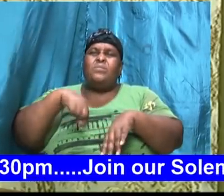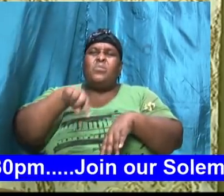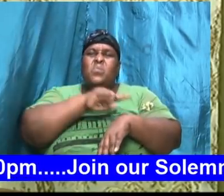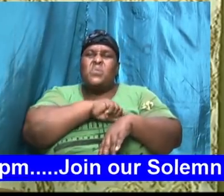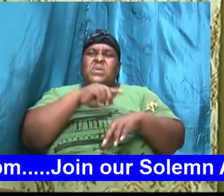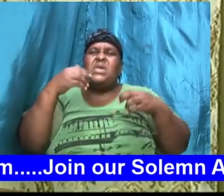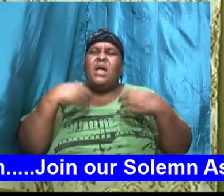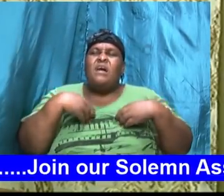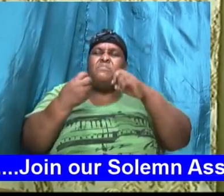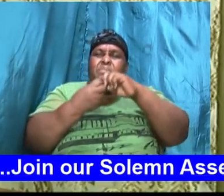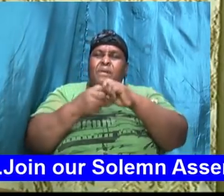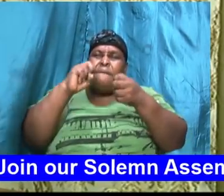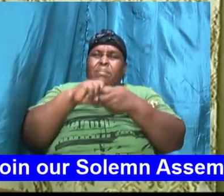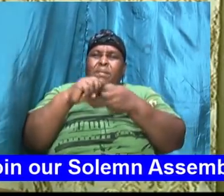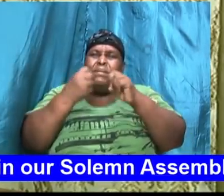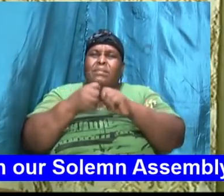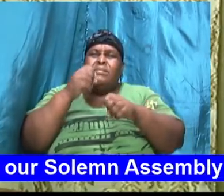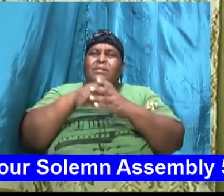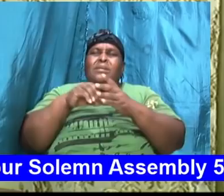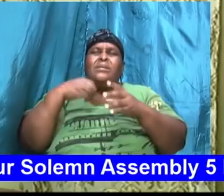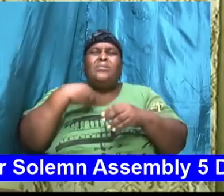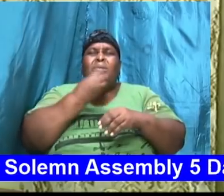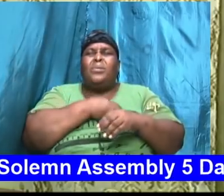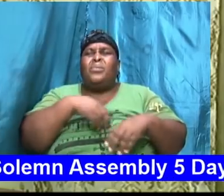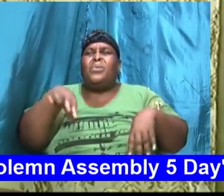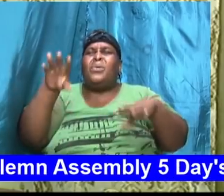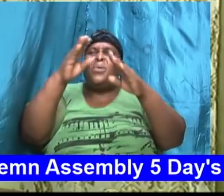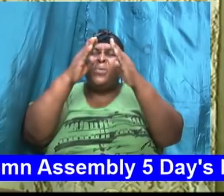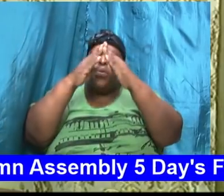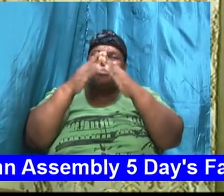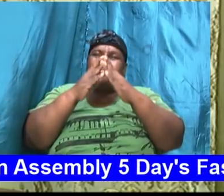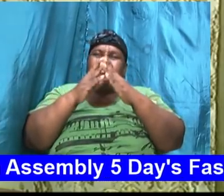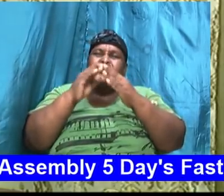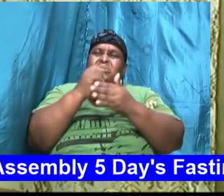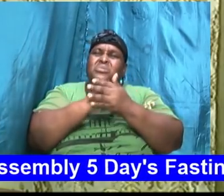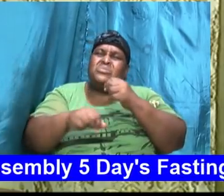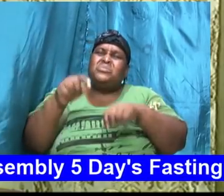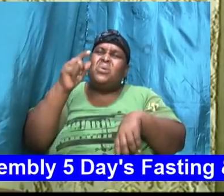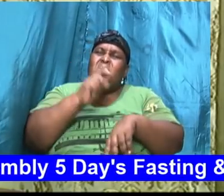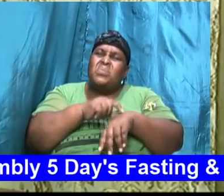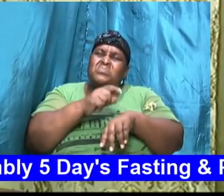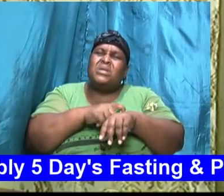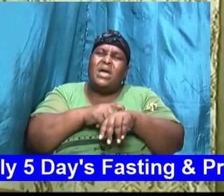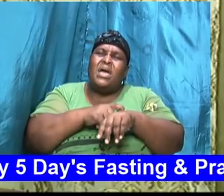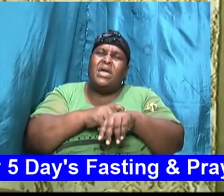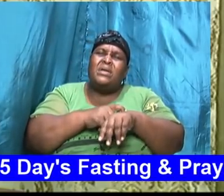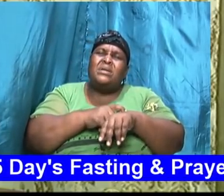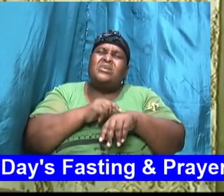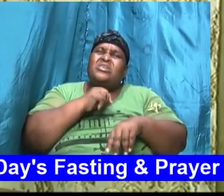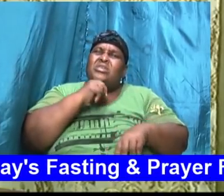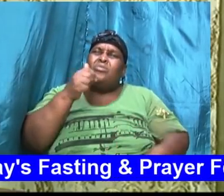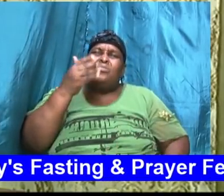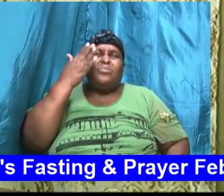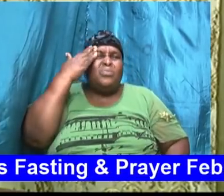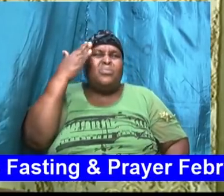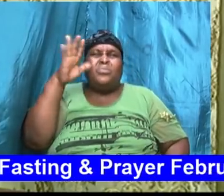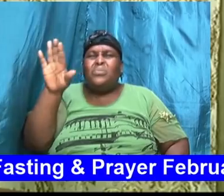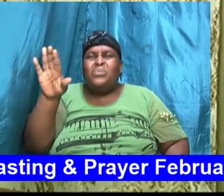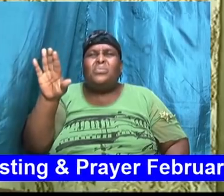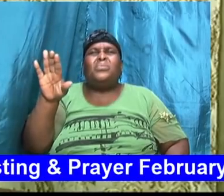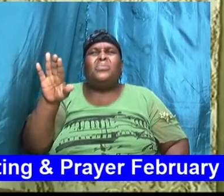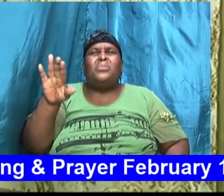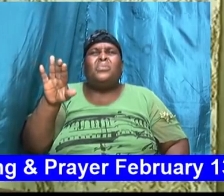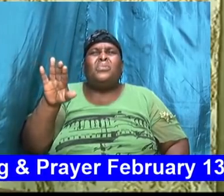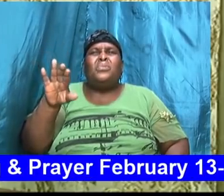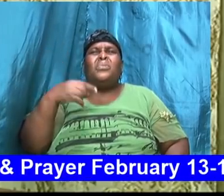house sometimes we go through some things and we are wondering what is happening not recognizing that we went